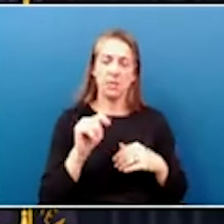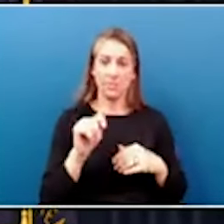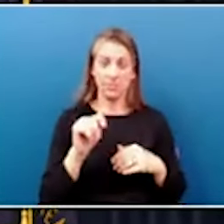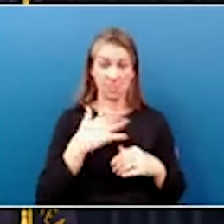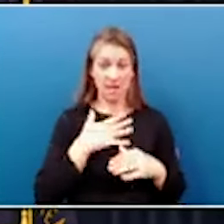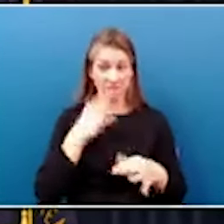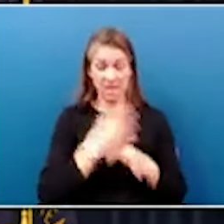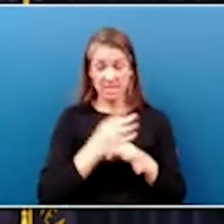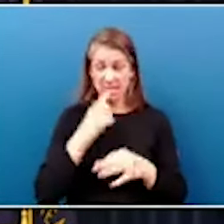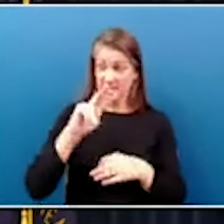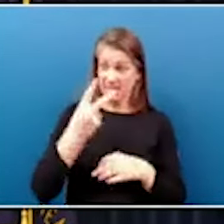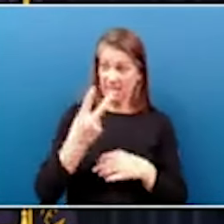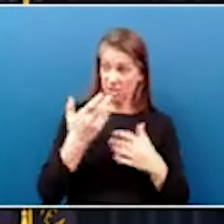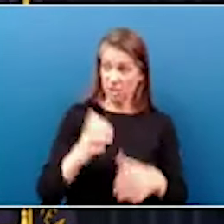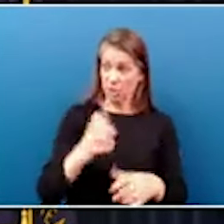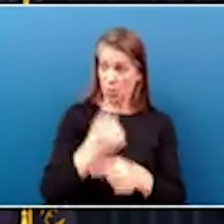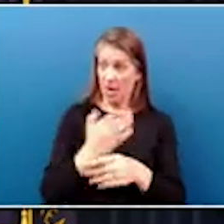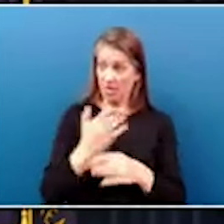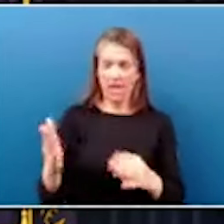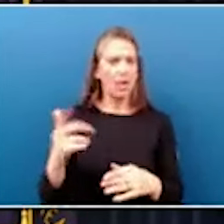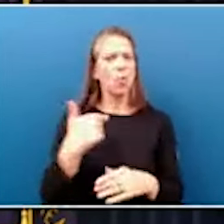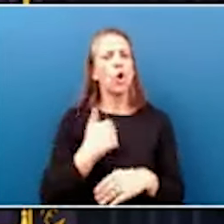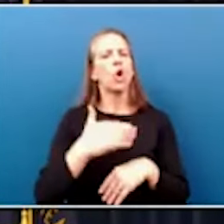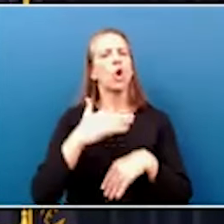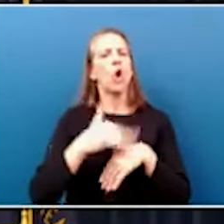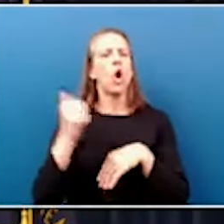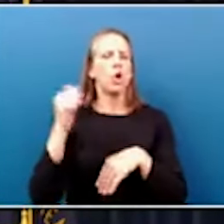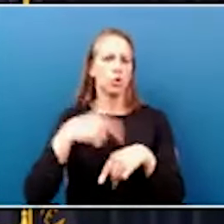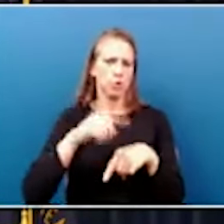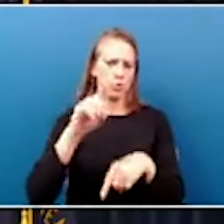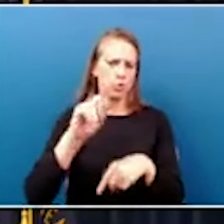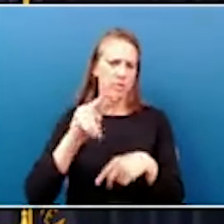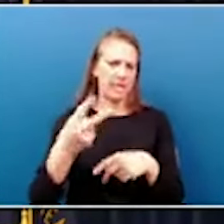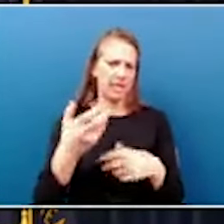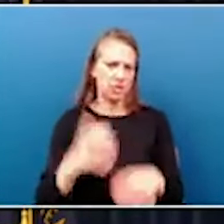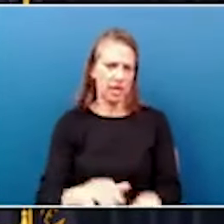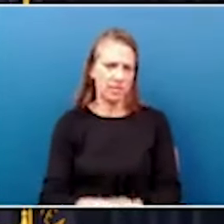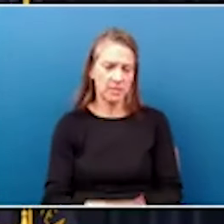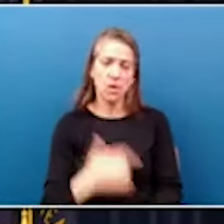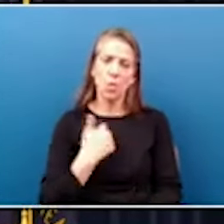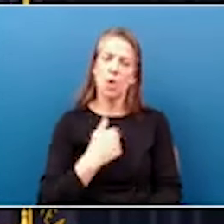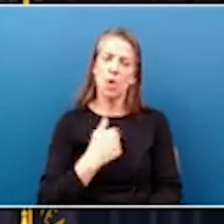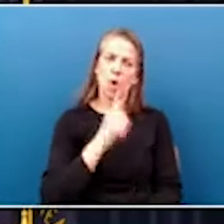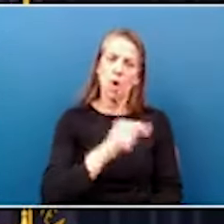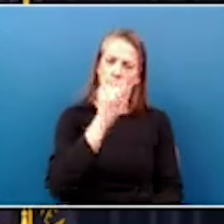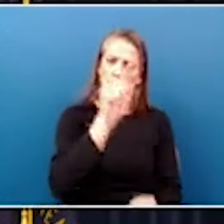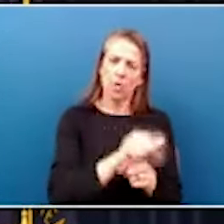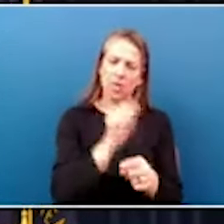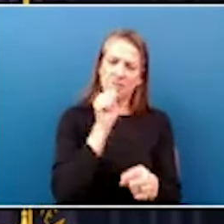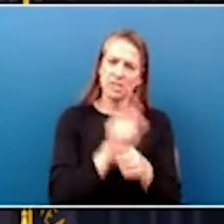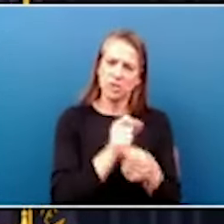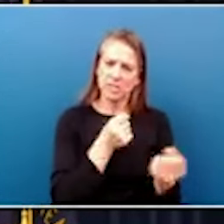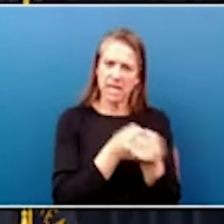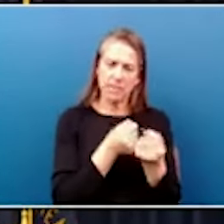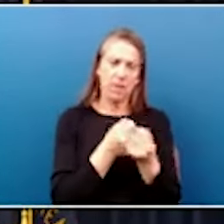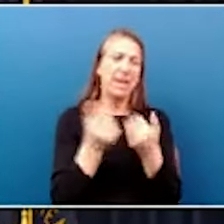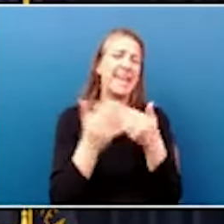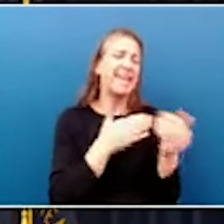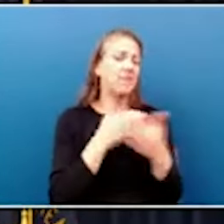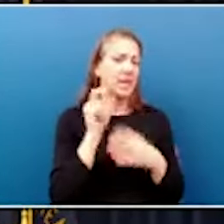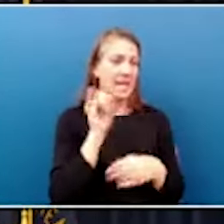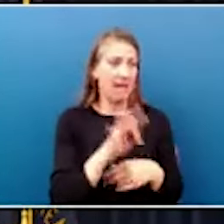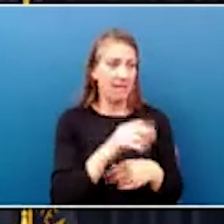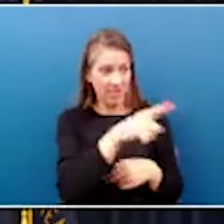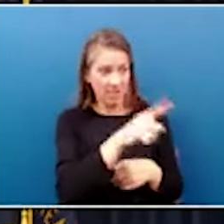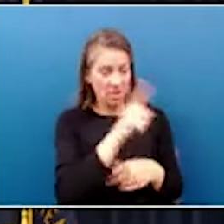thing to do, they're what we are called to do. That we are our brother and sister's keeper even if our brother or sister have